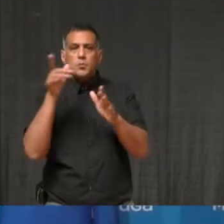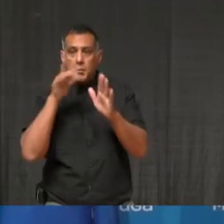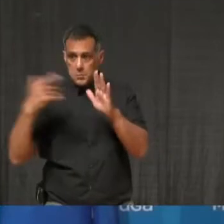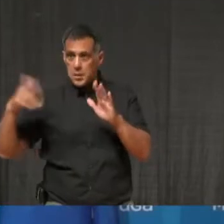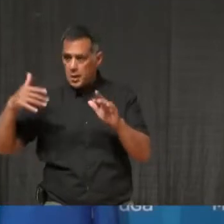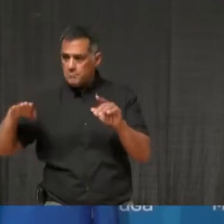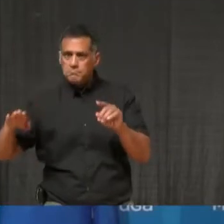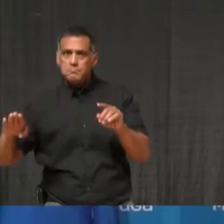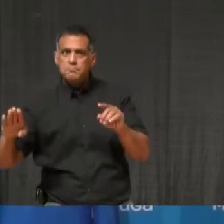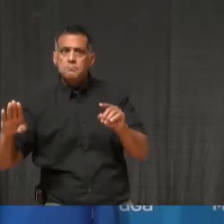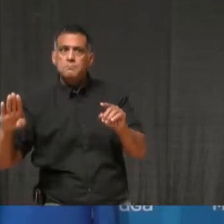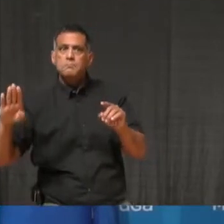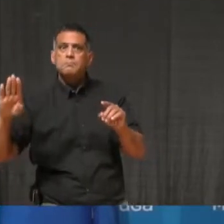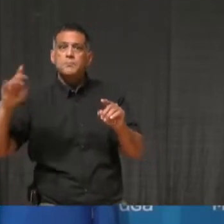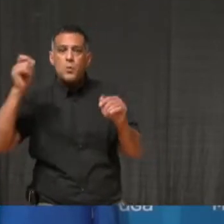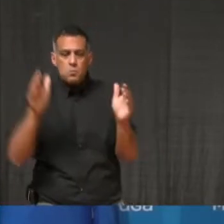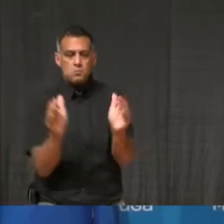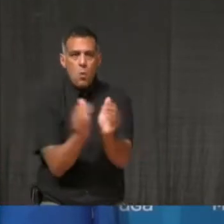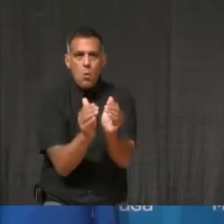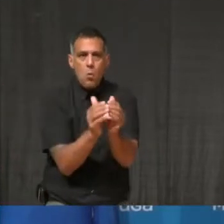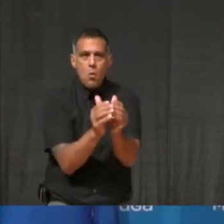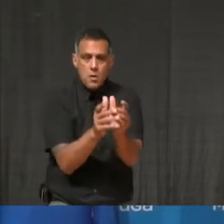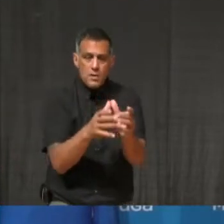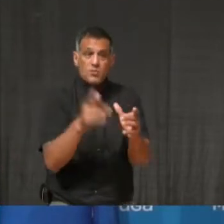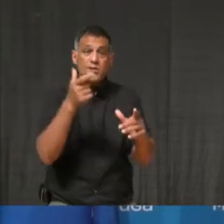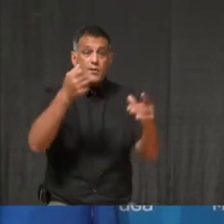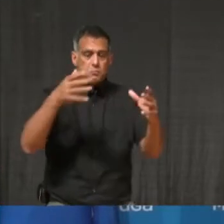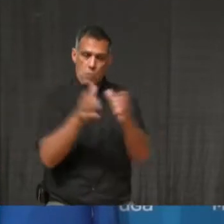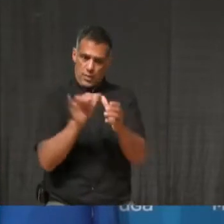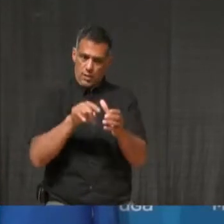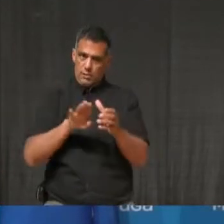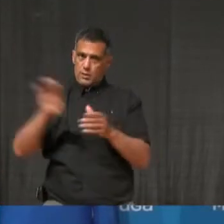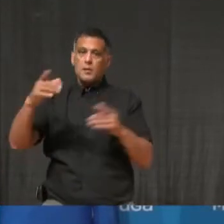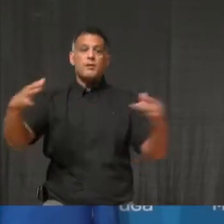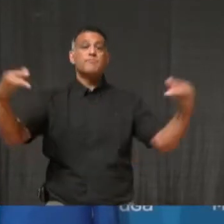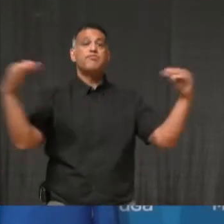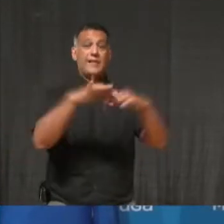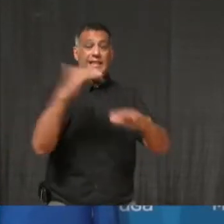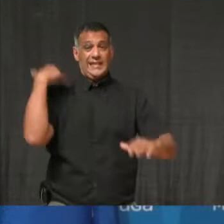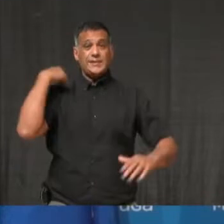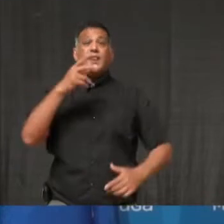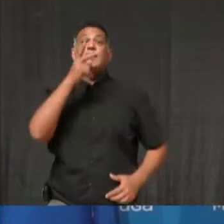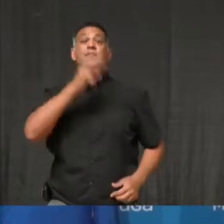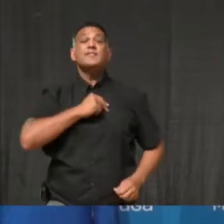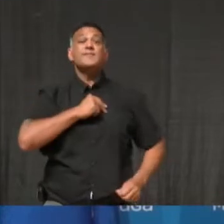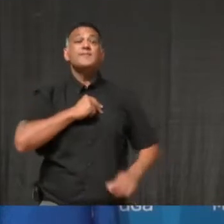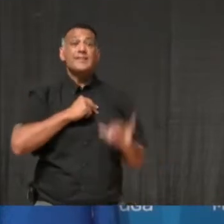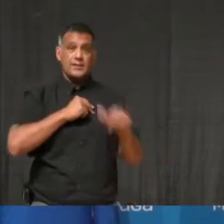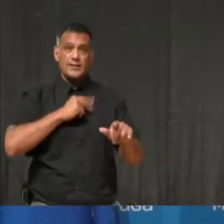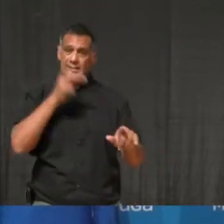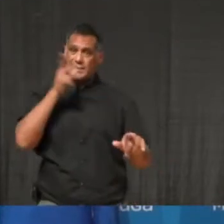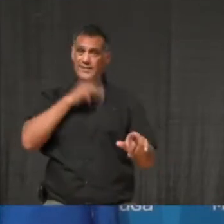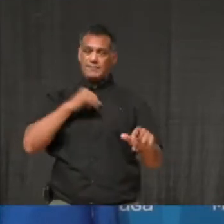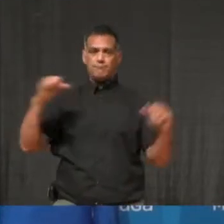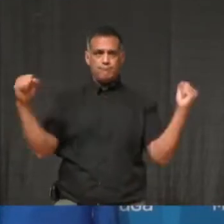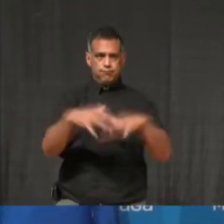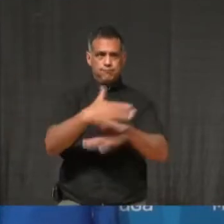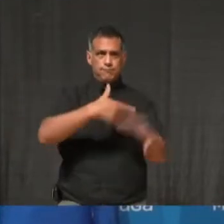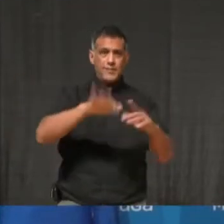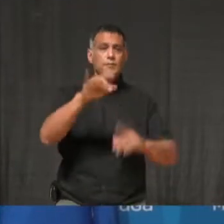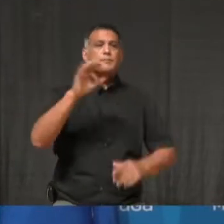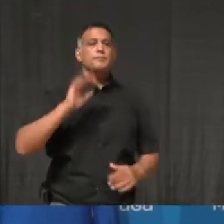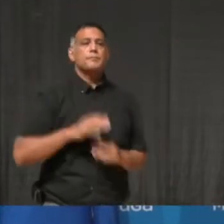social gatherings over the Thanksgiving long weekend. What this means for Peel is that we are now